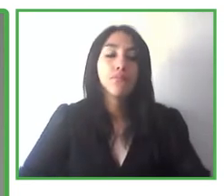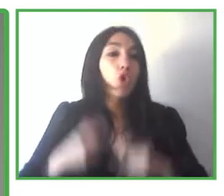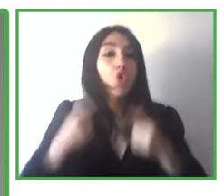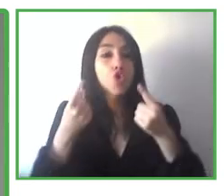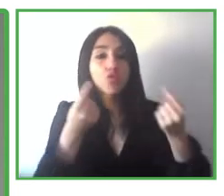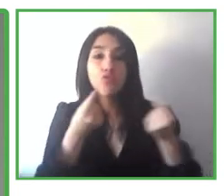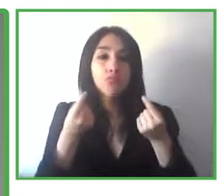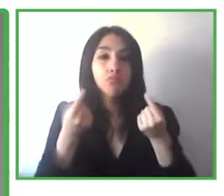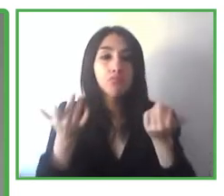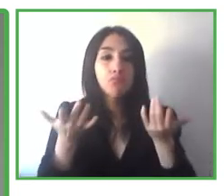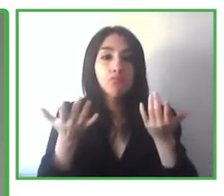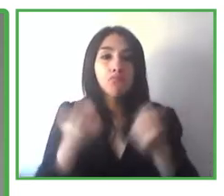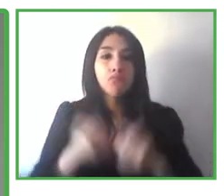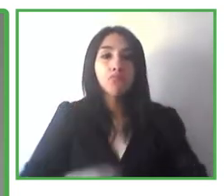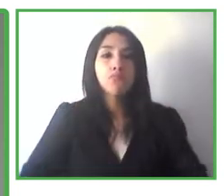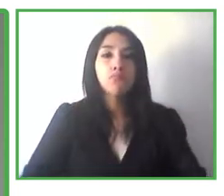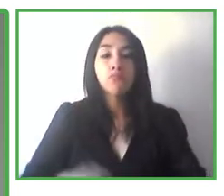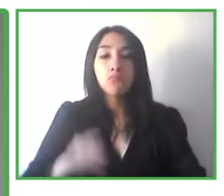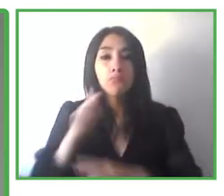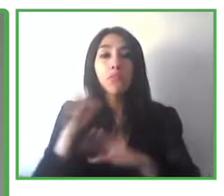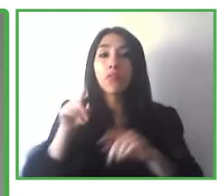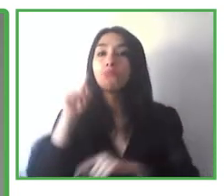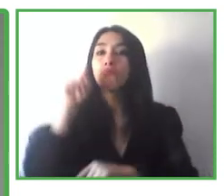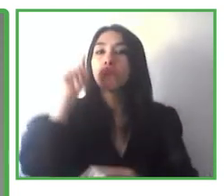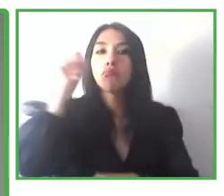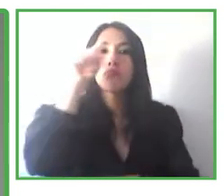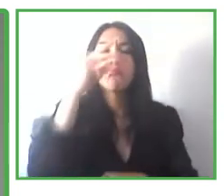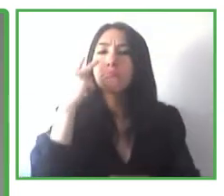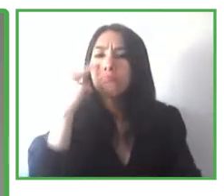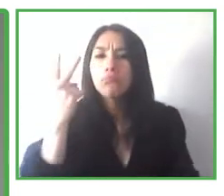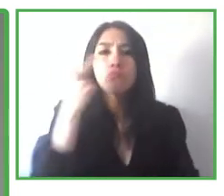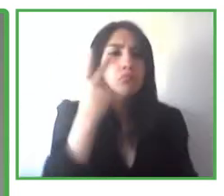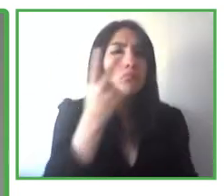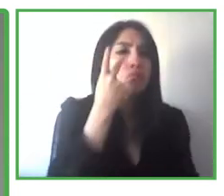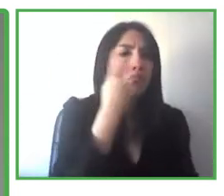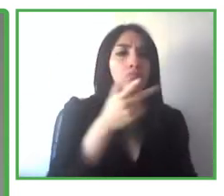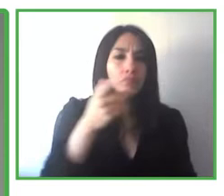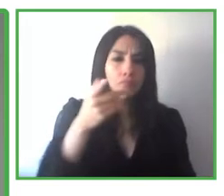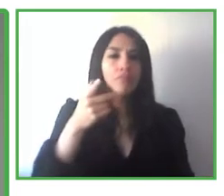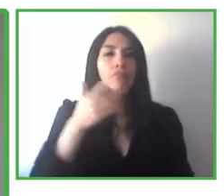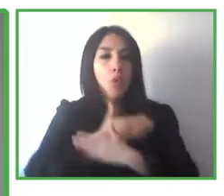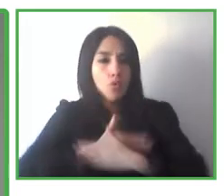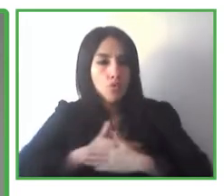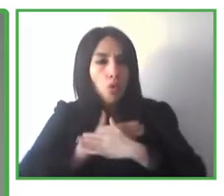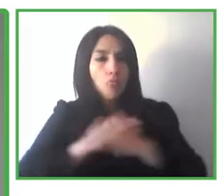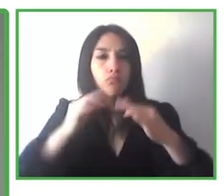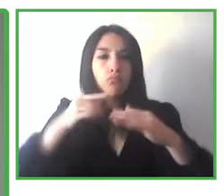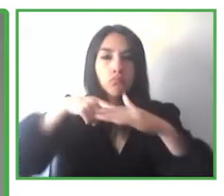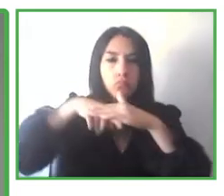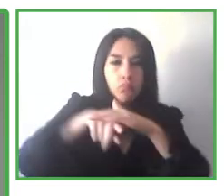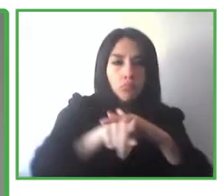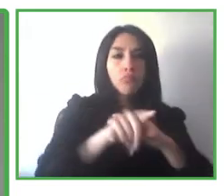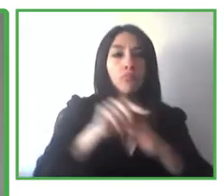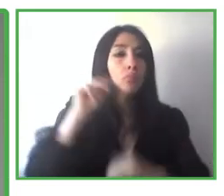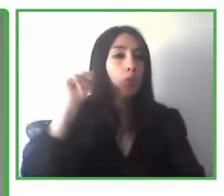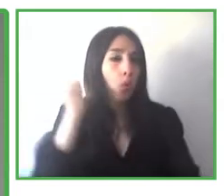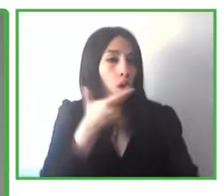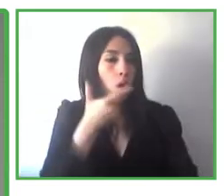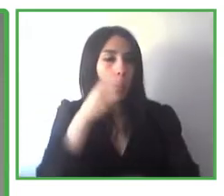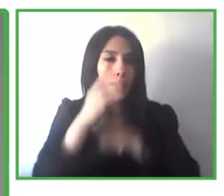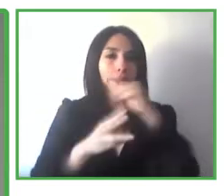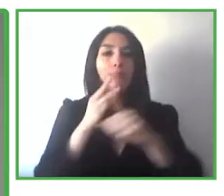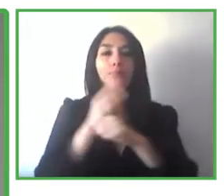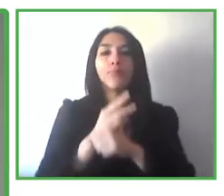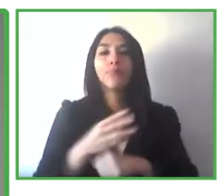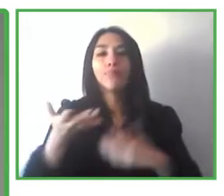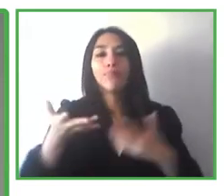that tourism and public transportation is more accessible for everyone. So this is a